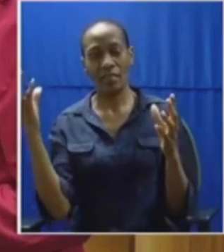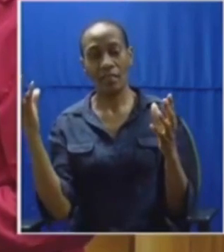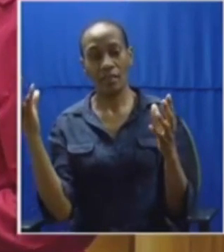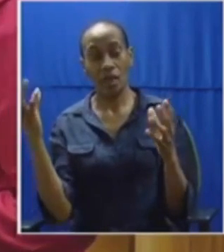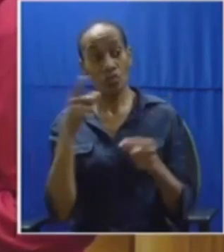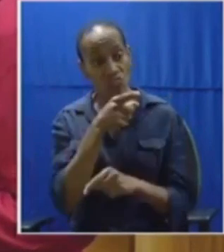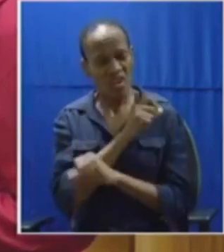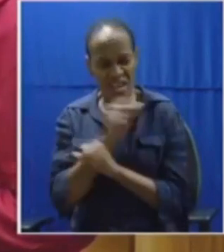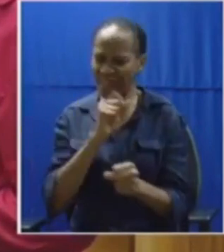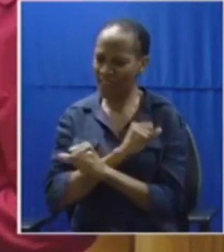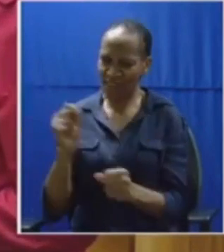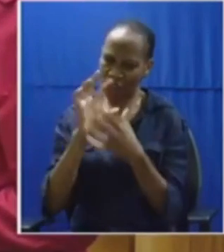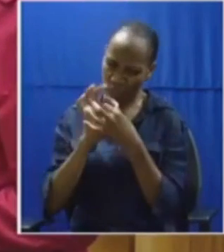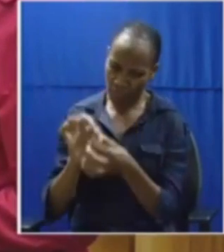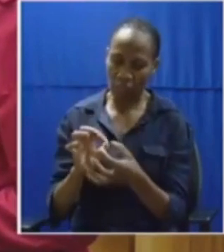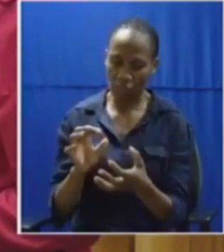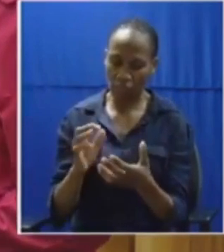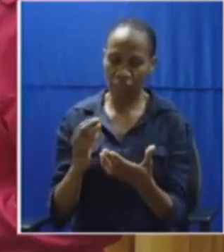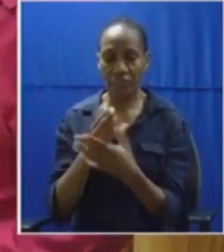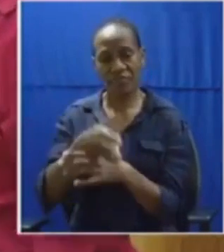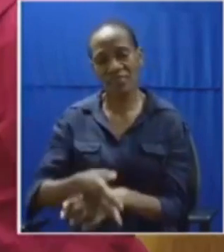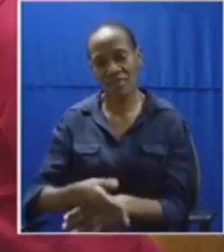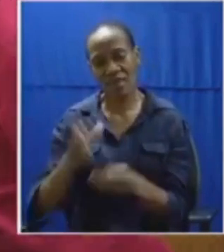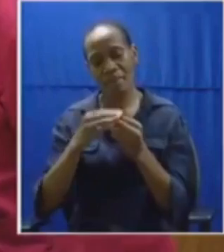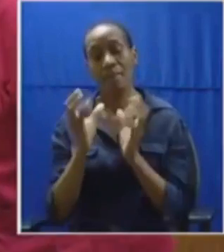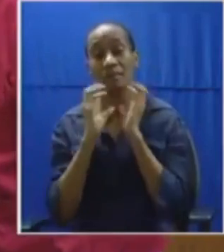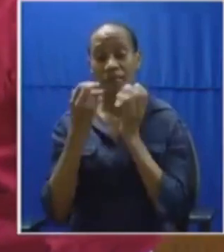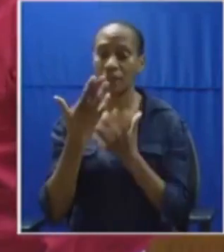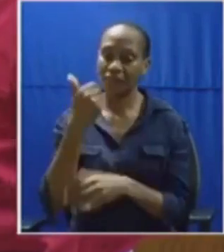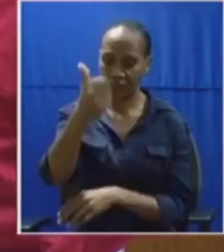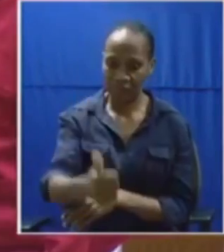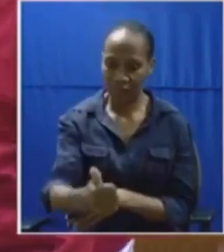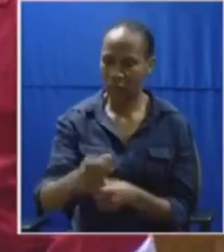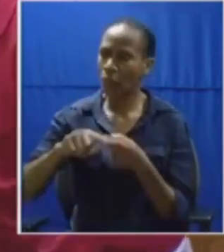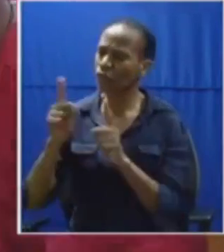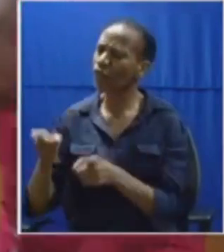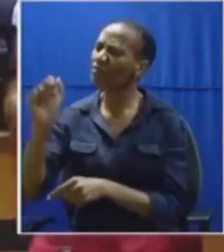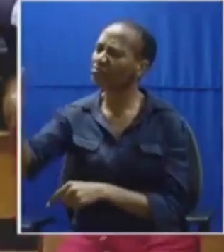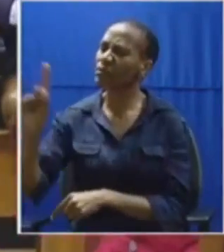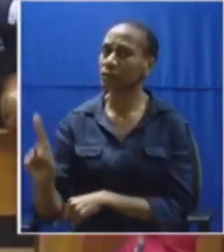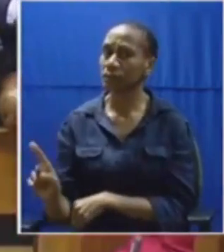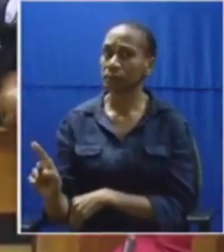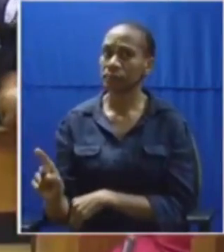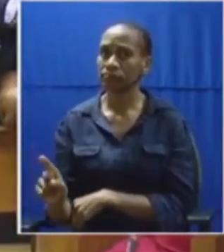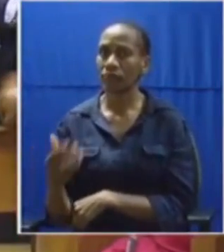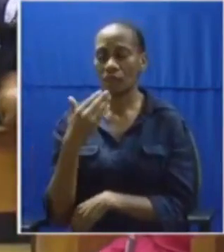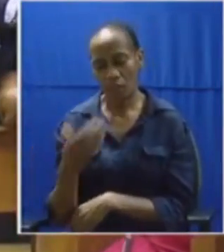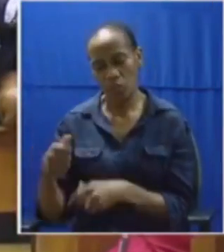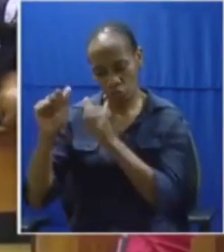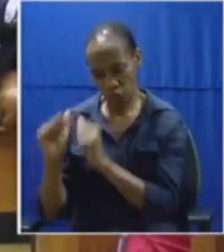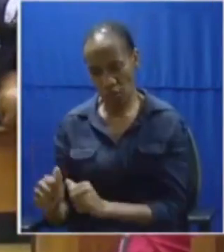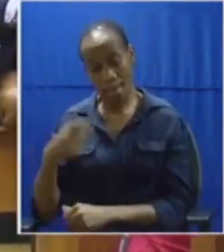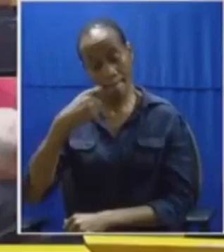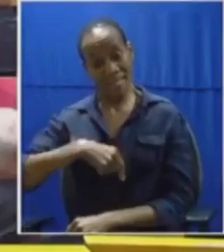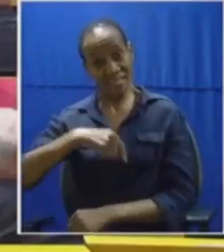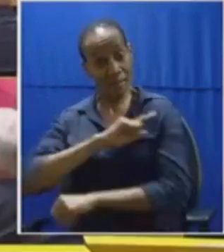honorable malema take your seat please you are on a point of order absolutely honorable house on a point of personal